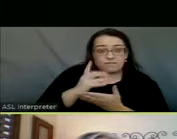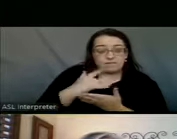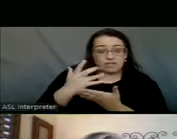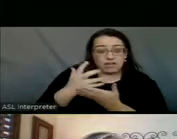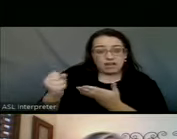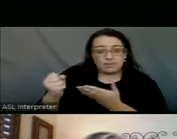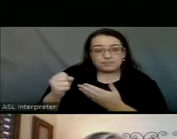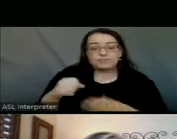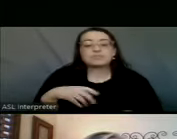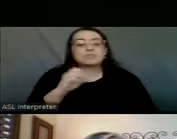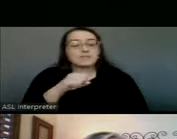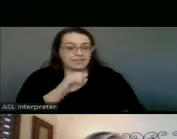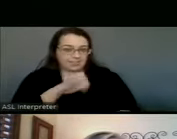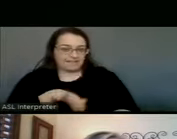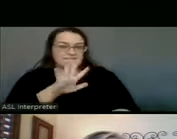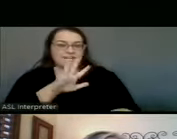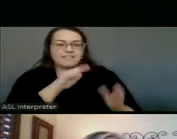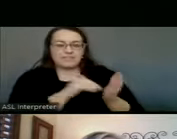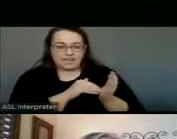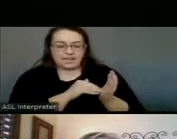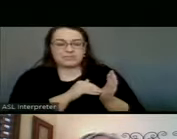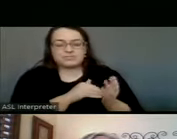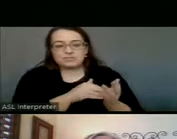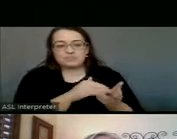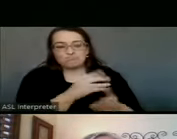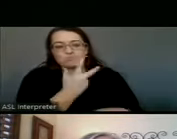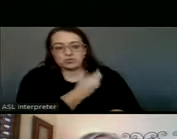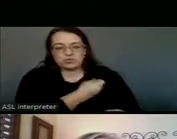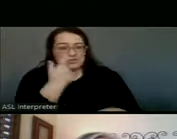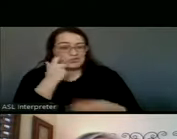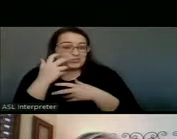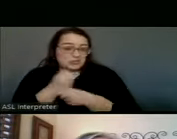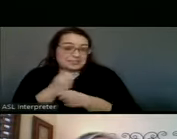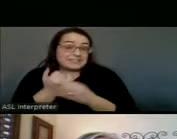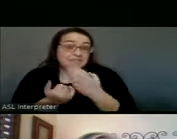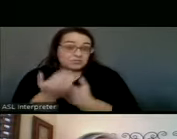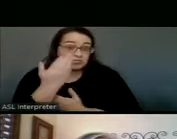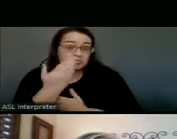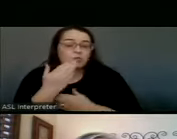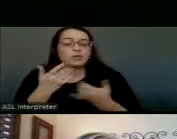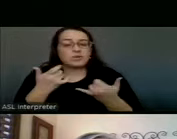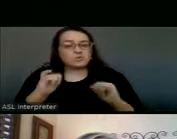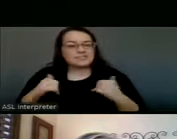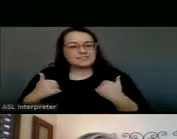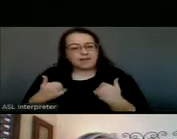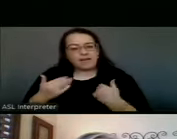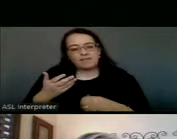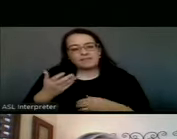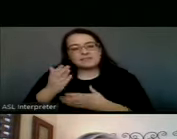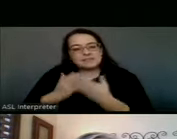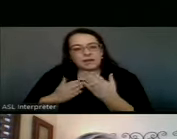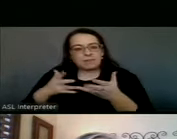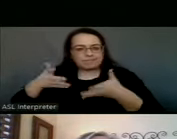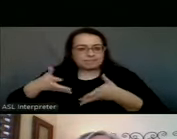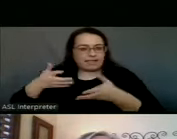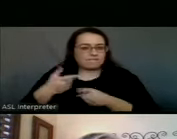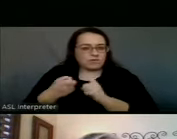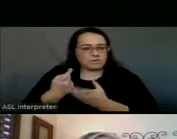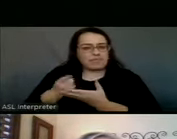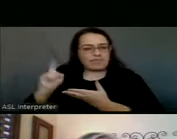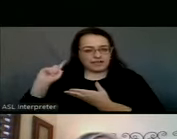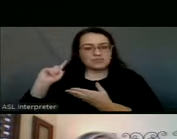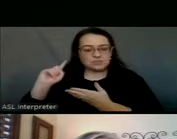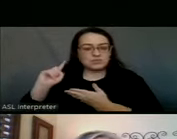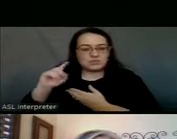Yes. And that 5,000 doses, that's just what we received this morning, but we still have, you know, a few, some doses left over. So that's,